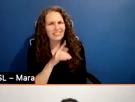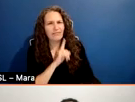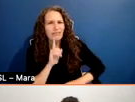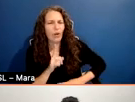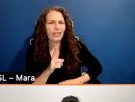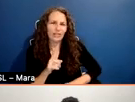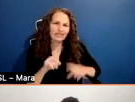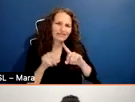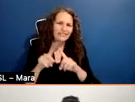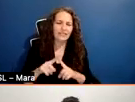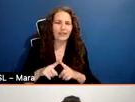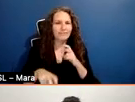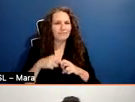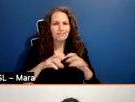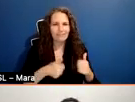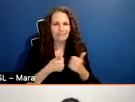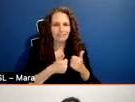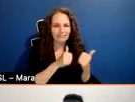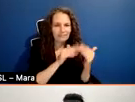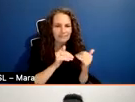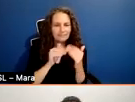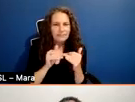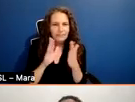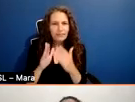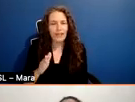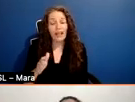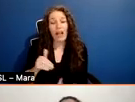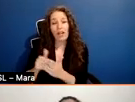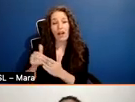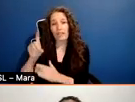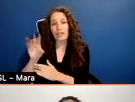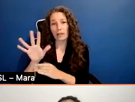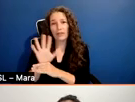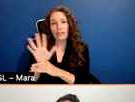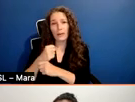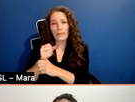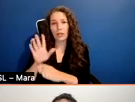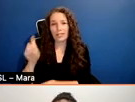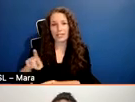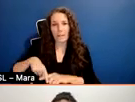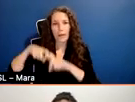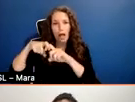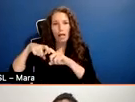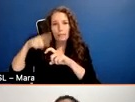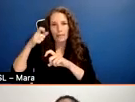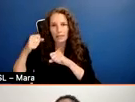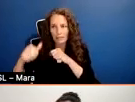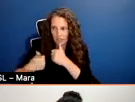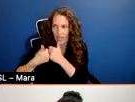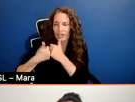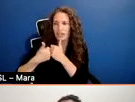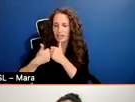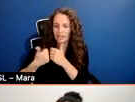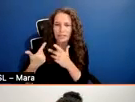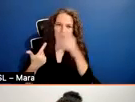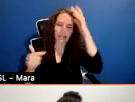often hear the documentary filmmakers have to take a pause making films because of these challenges. And we're also dealing with a lot of real